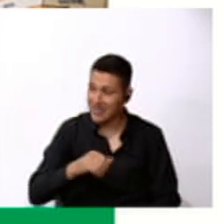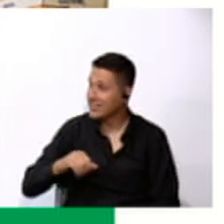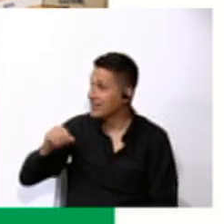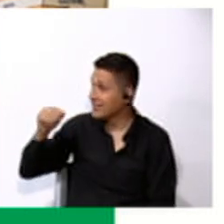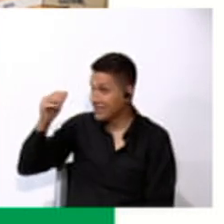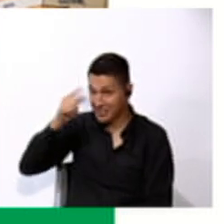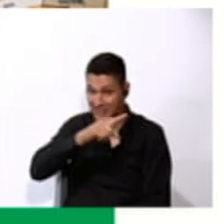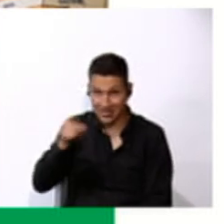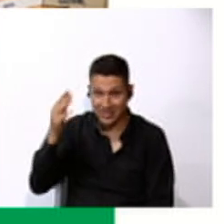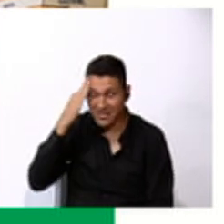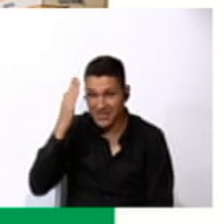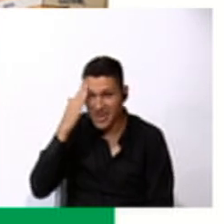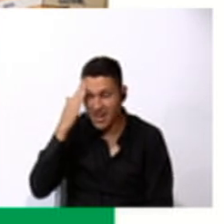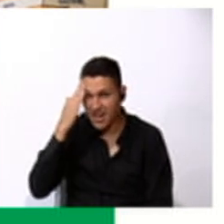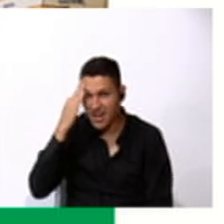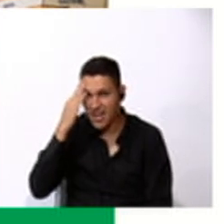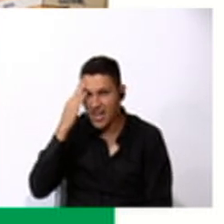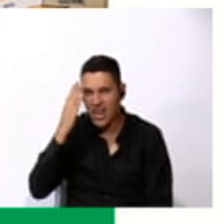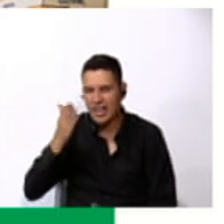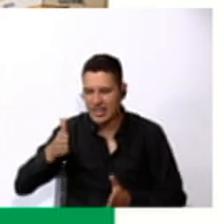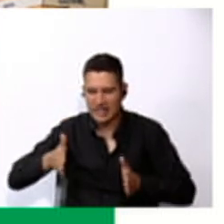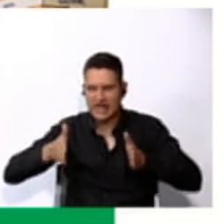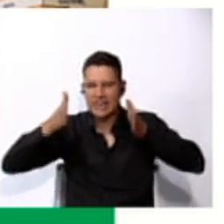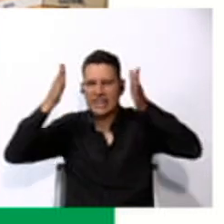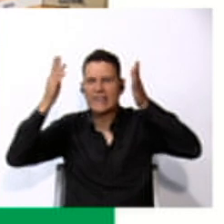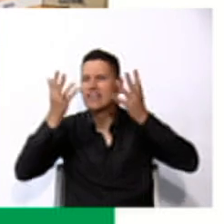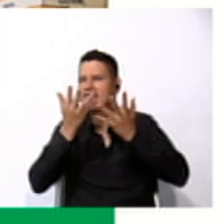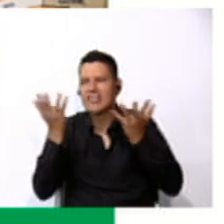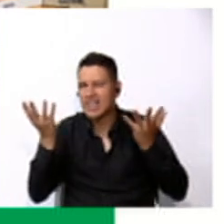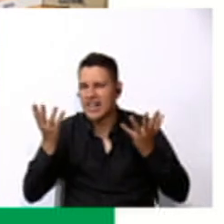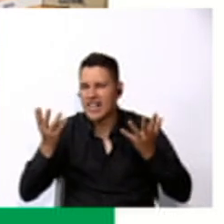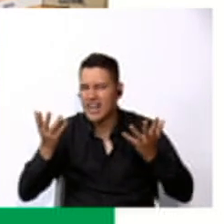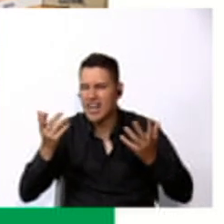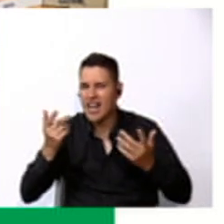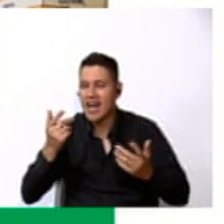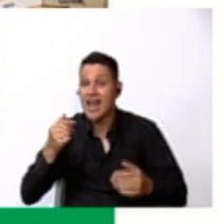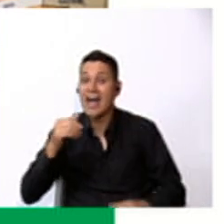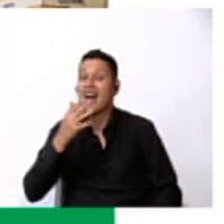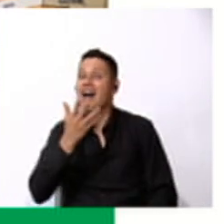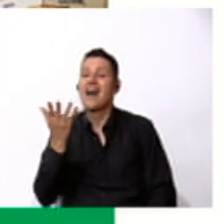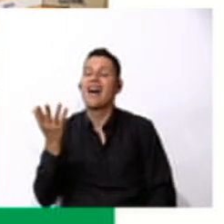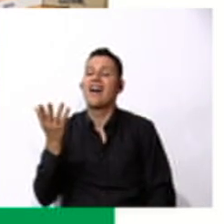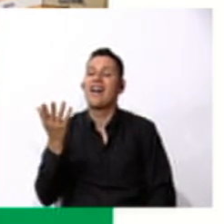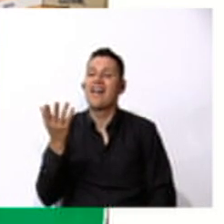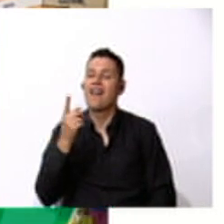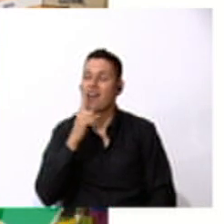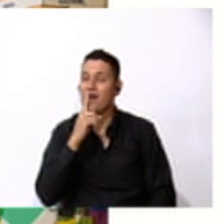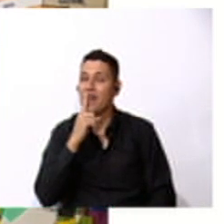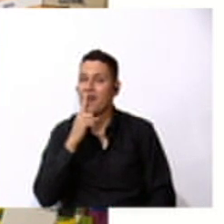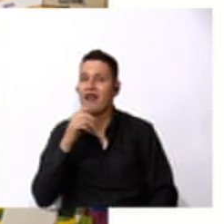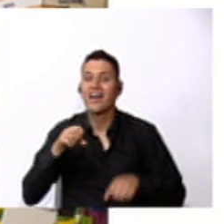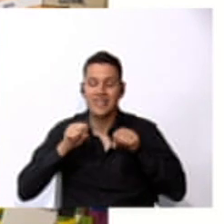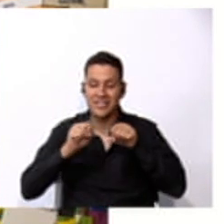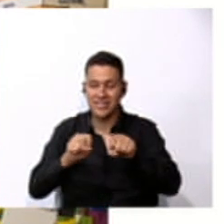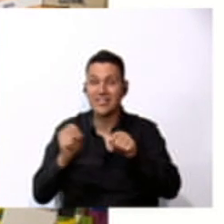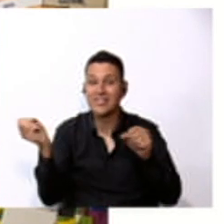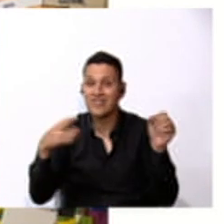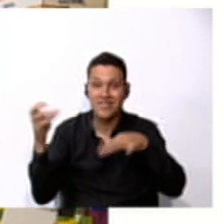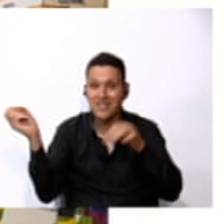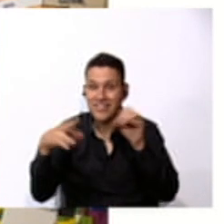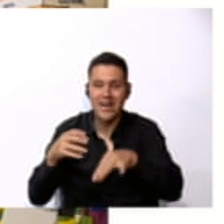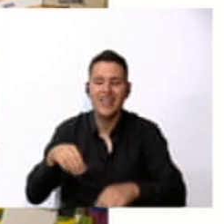students, what's the building? Yes? Yes, it's the supermarket.